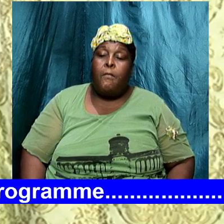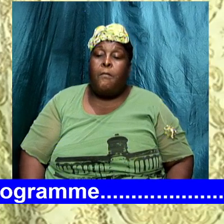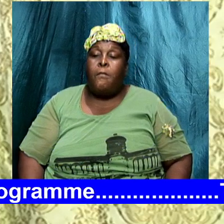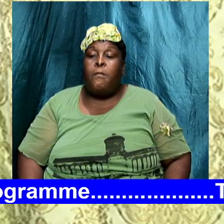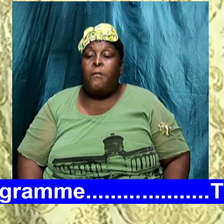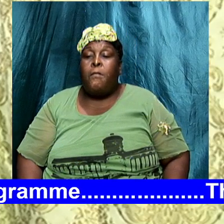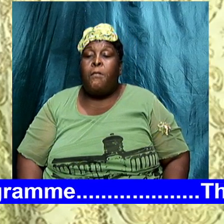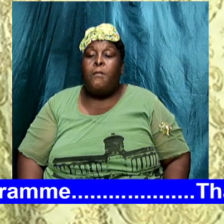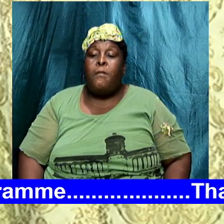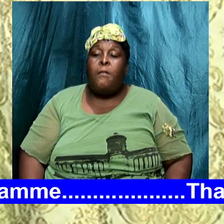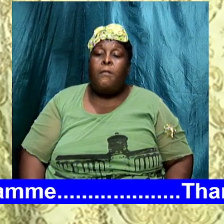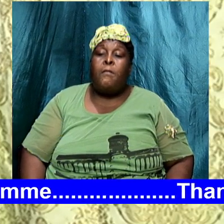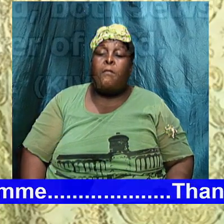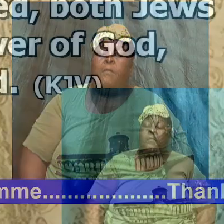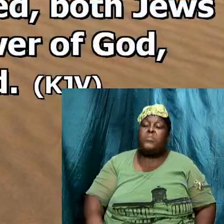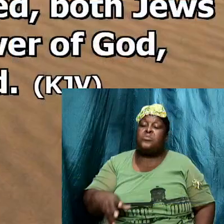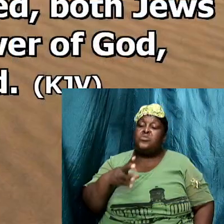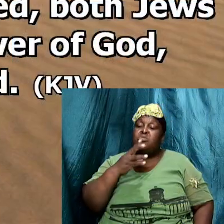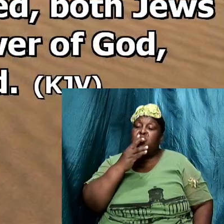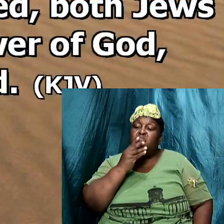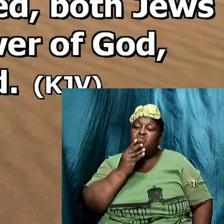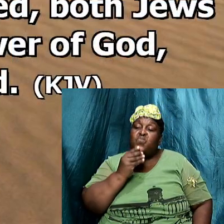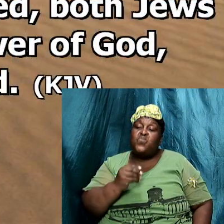for the Jews require